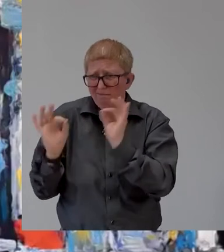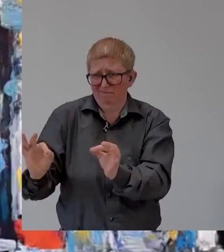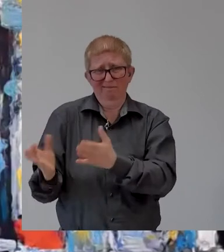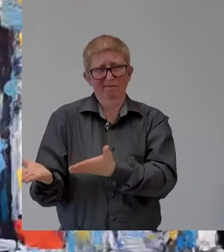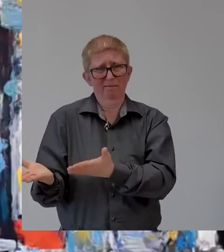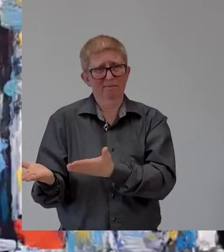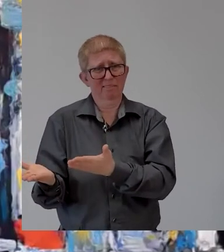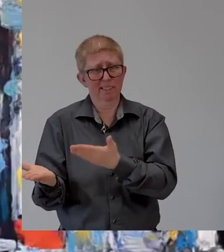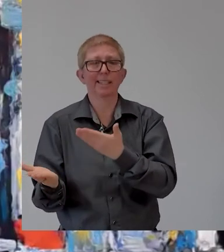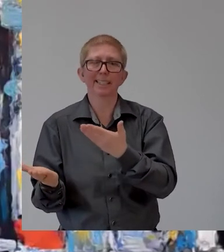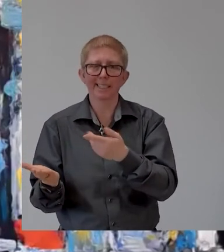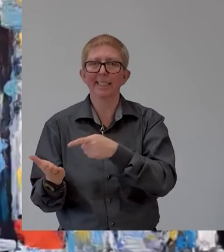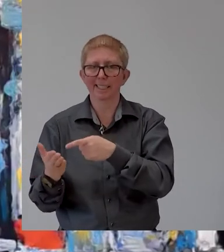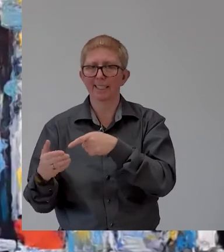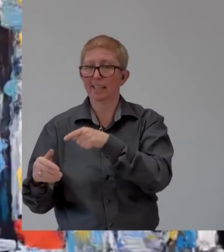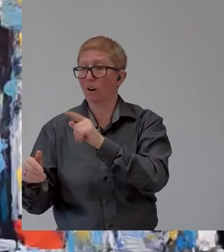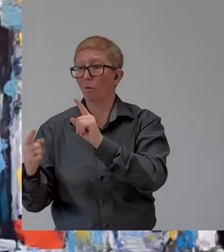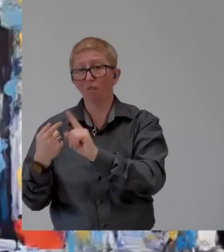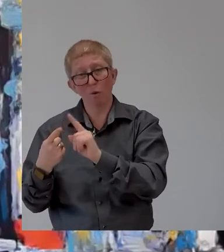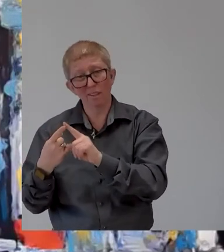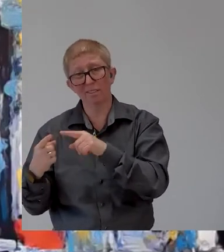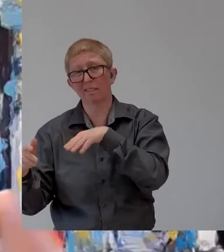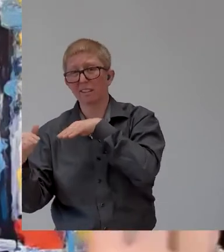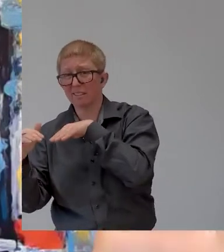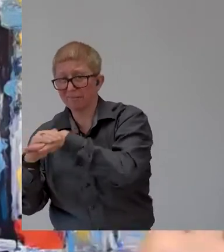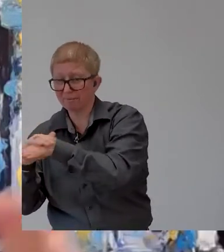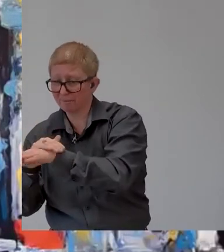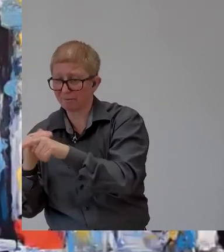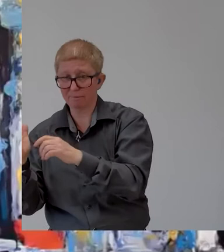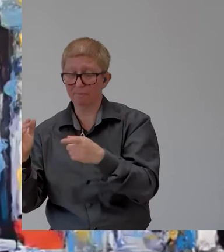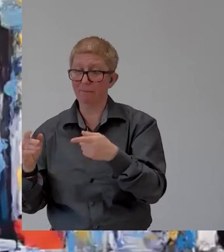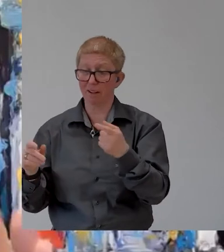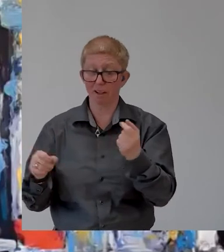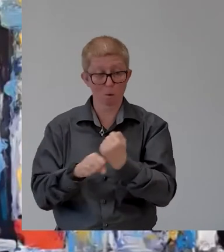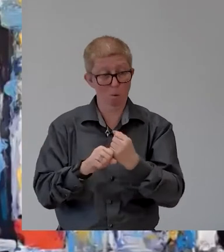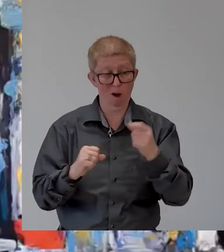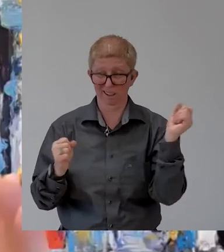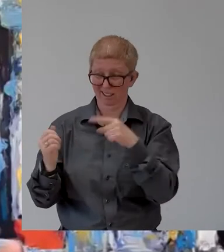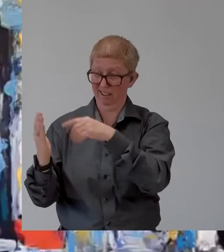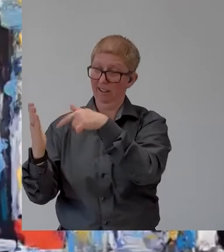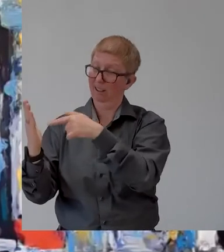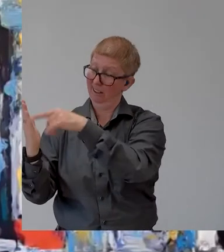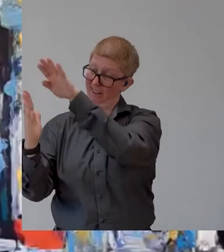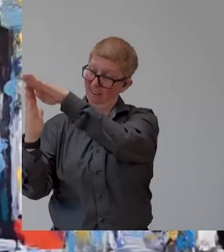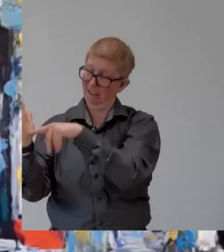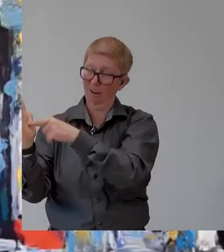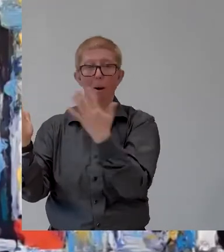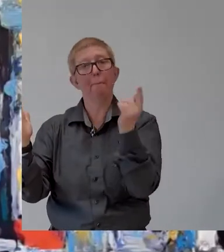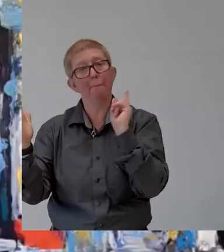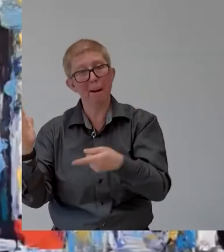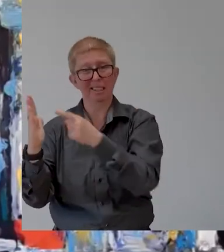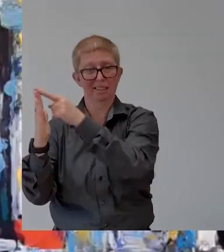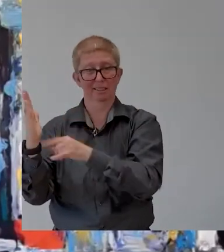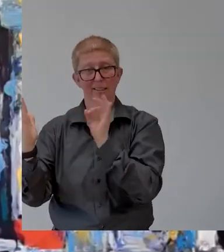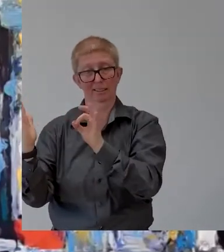and let's say we pass through those two stages and i'm enough talking i want to jump to the first uh